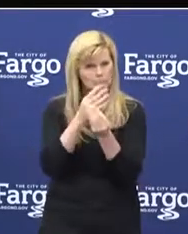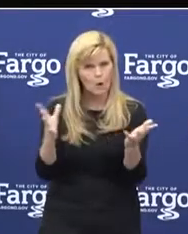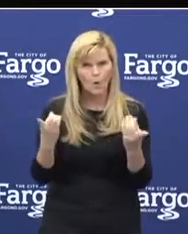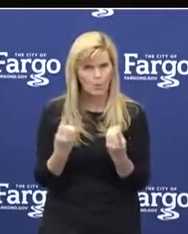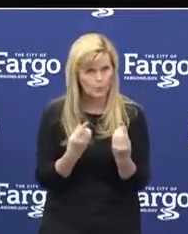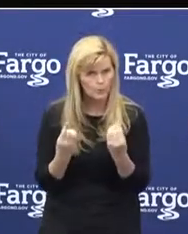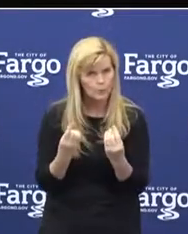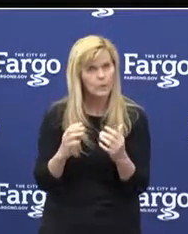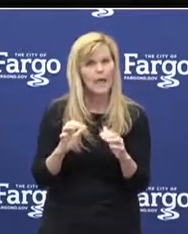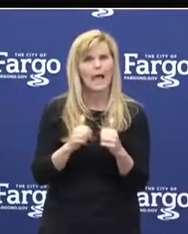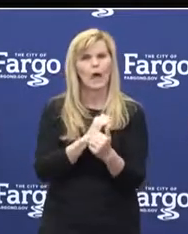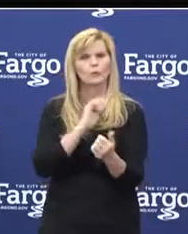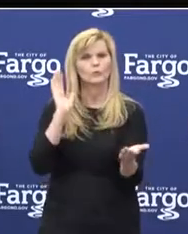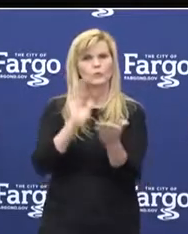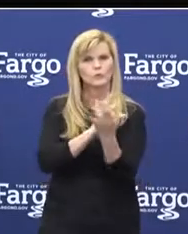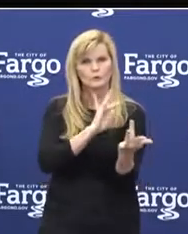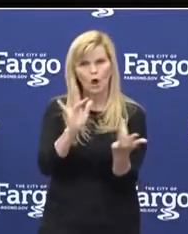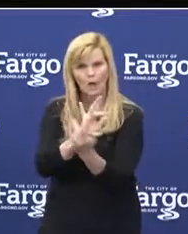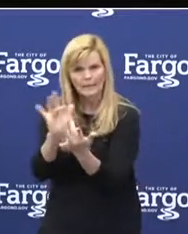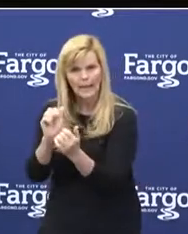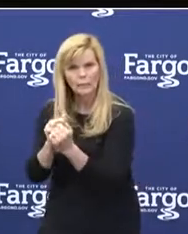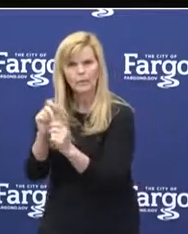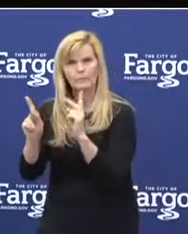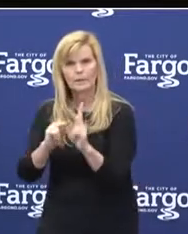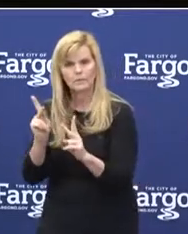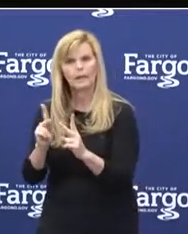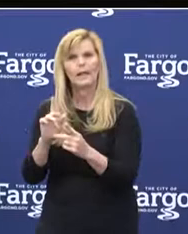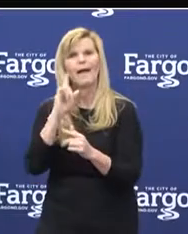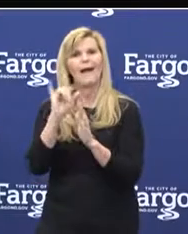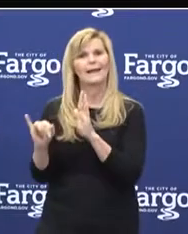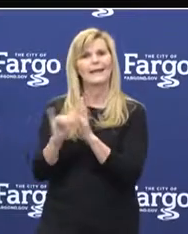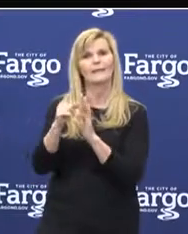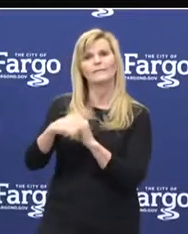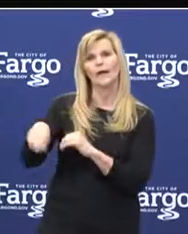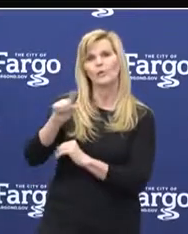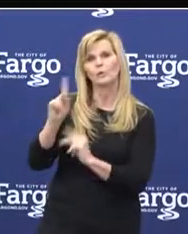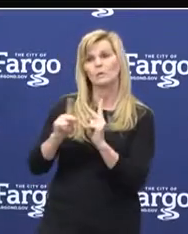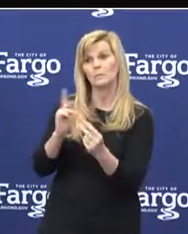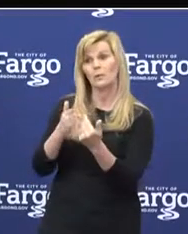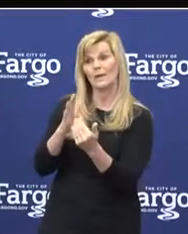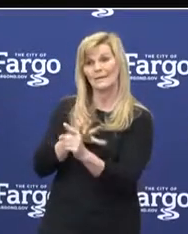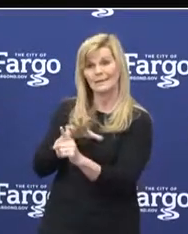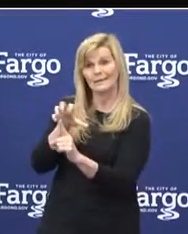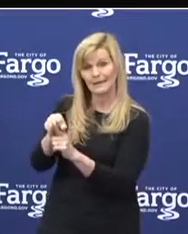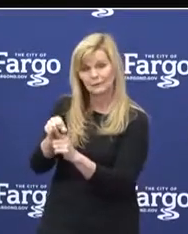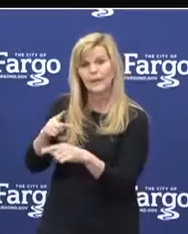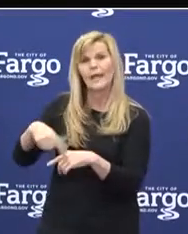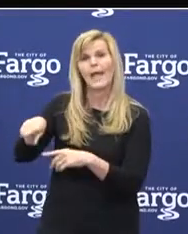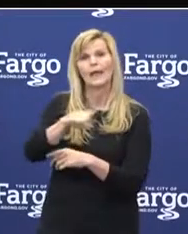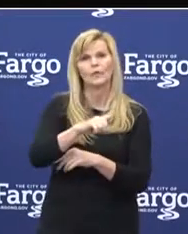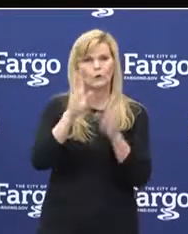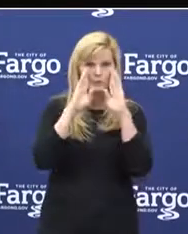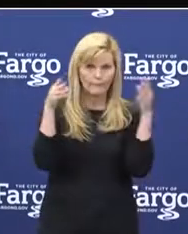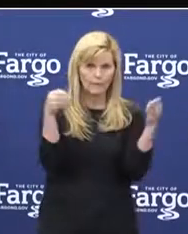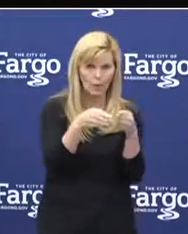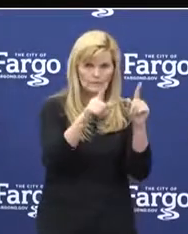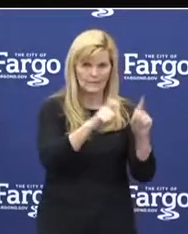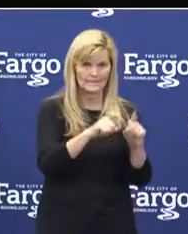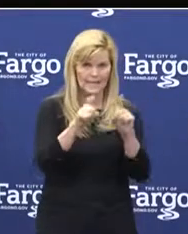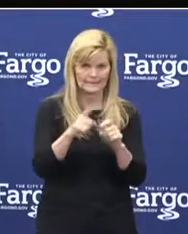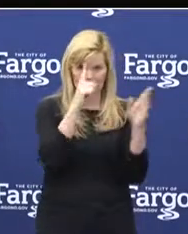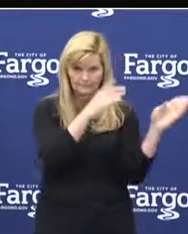enhancing contact tracing efforts, identifying vulnerable populations, and implementing more focused testing strategies.